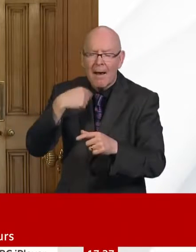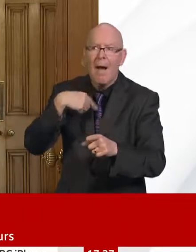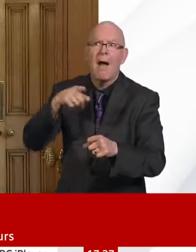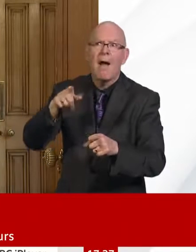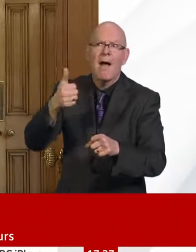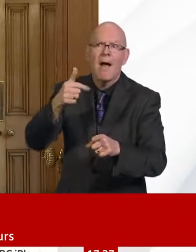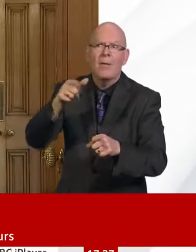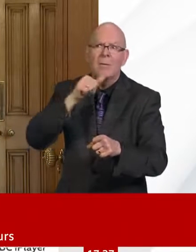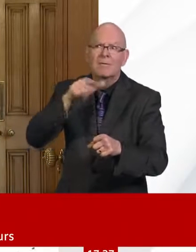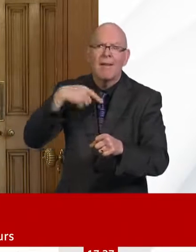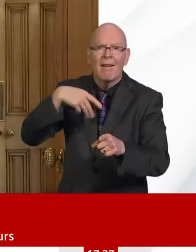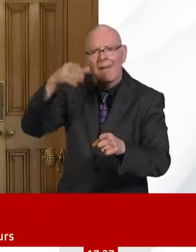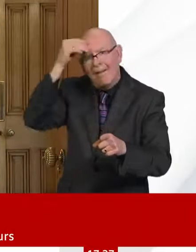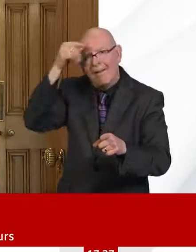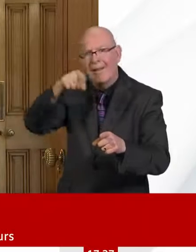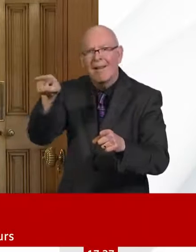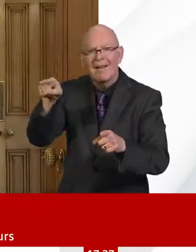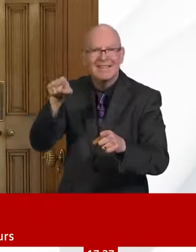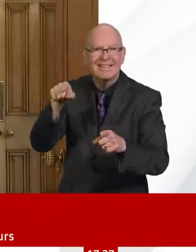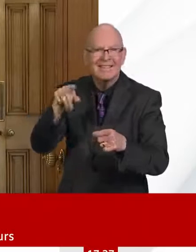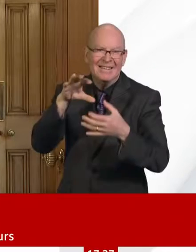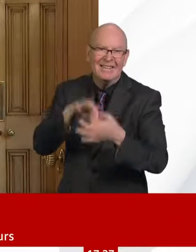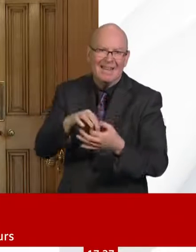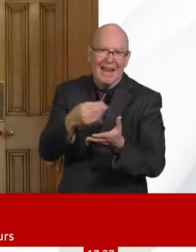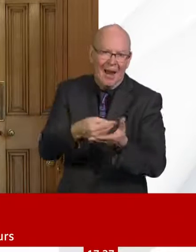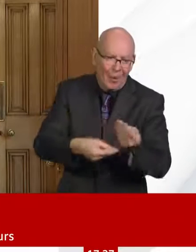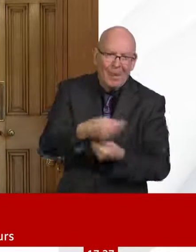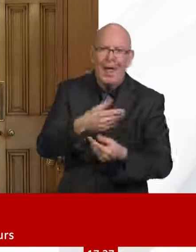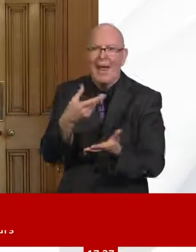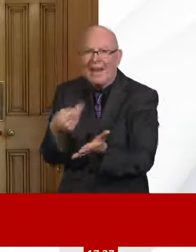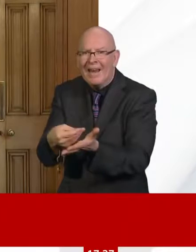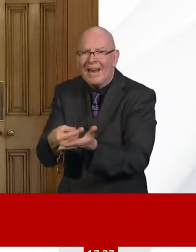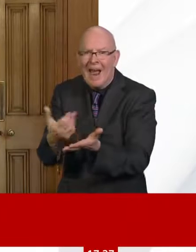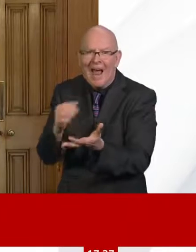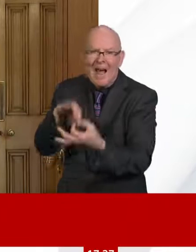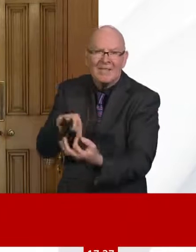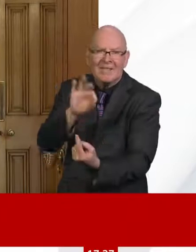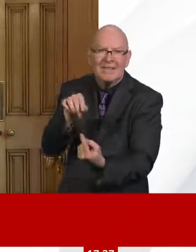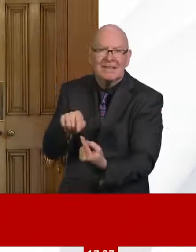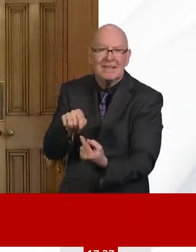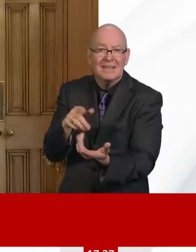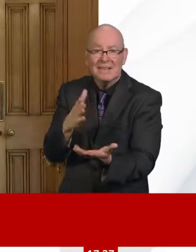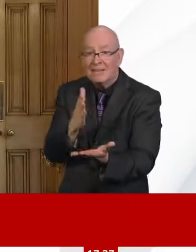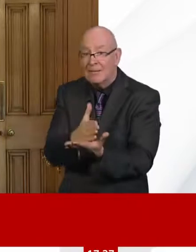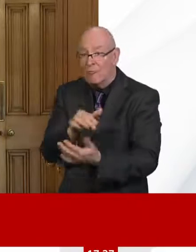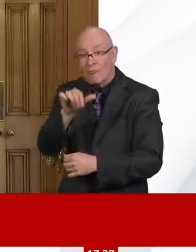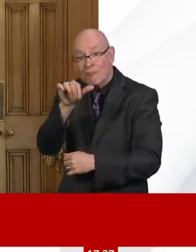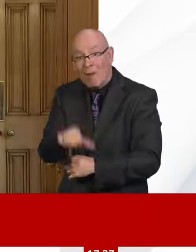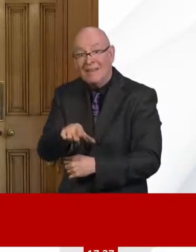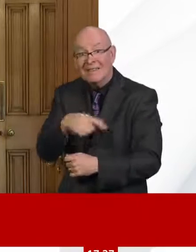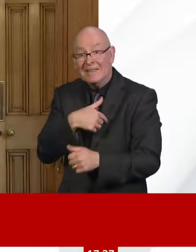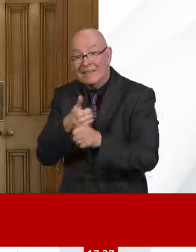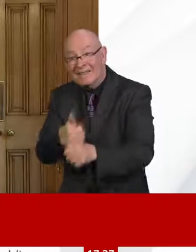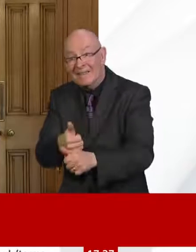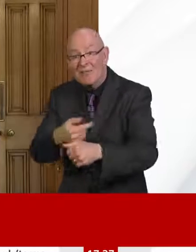done huge business rates, tax cuts in the tens of billions of pounds. So, you know, those collectively are quite significant. Not every country has